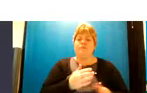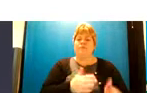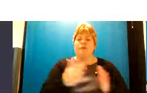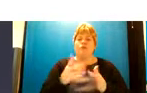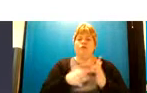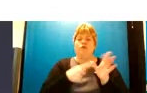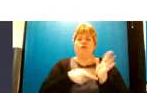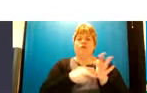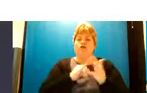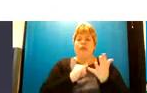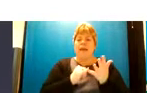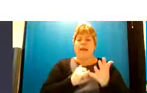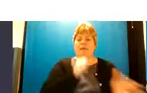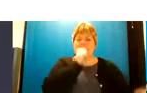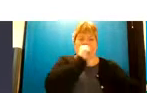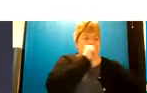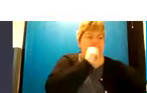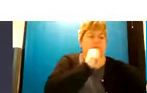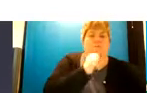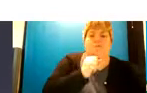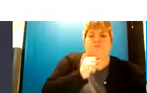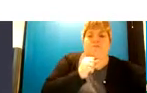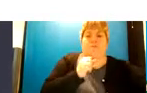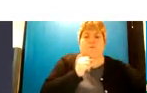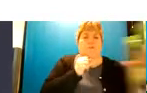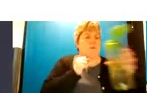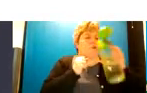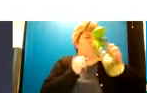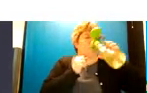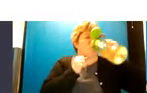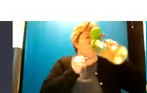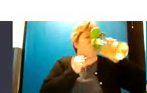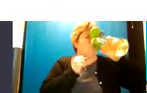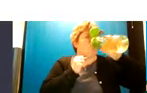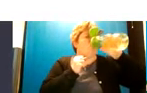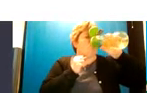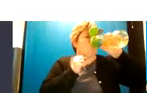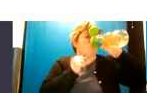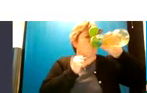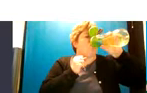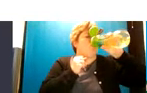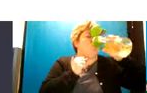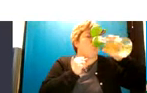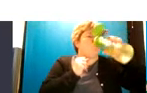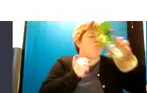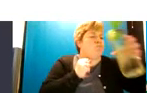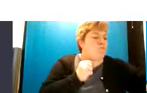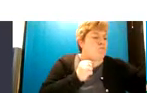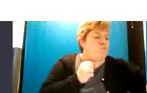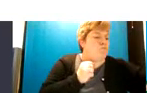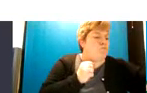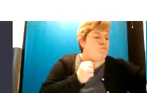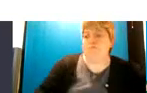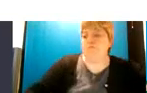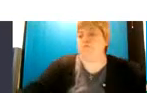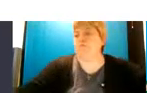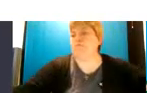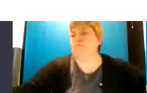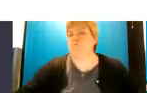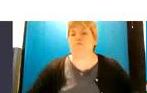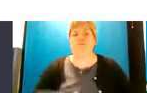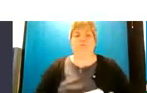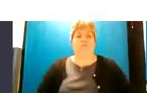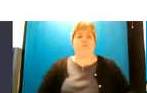james i think you're going to go through the learning disability and autism offer thank you james thank you helen